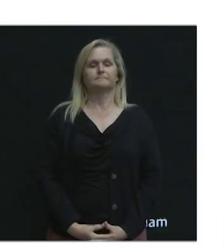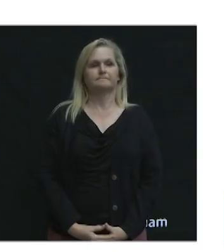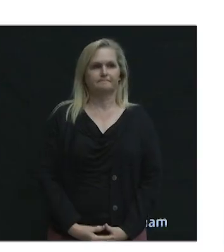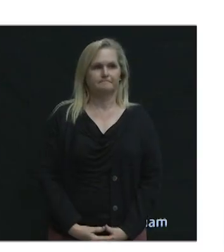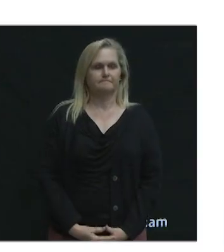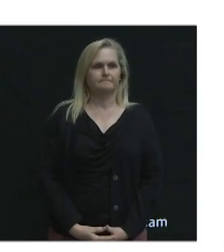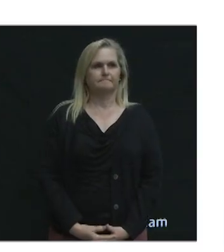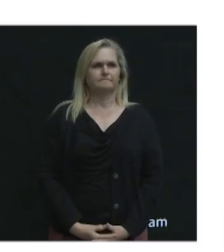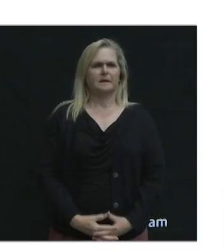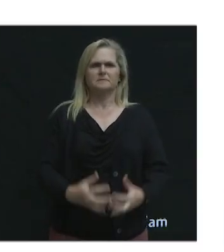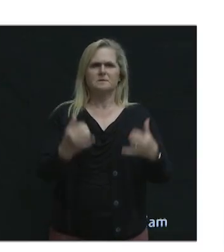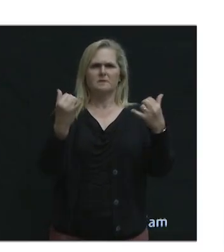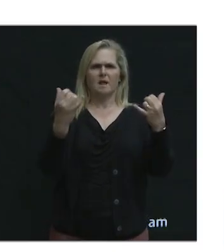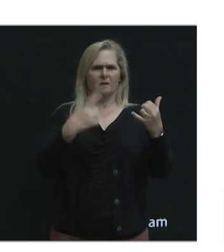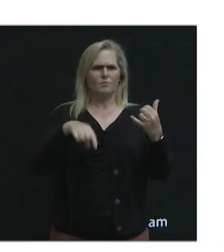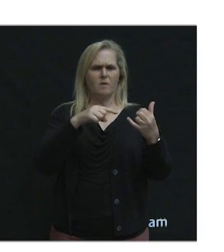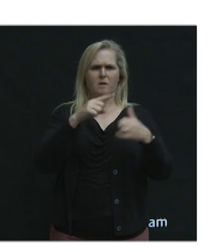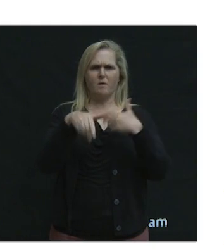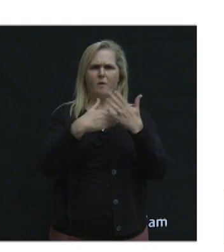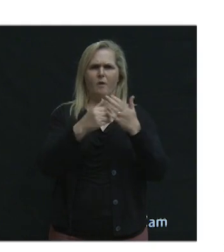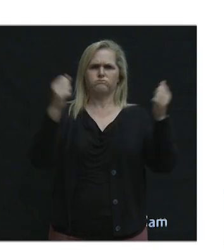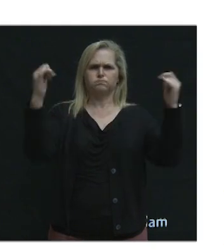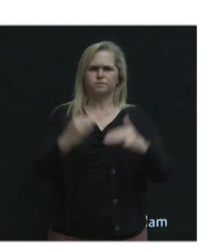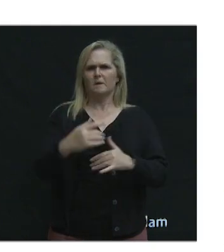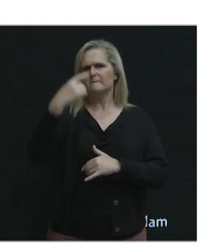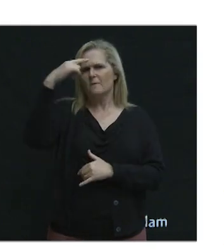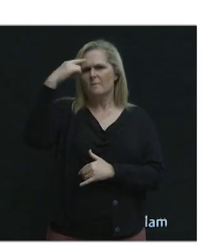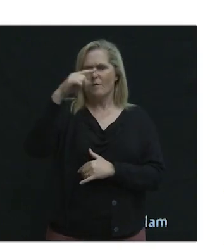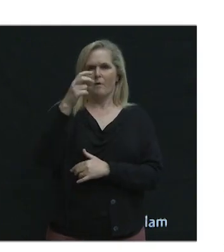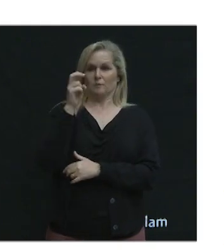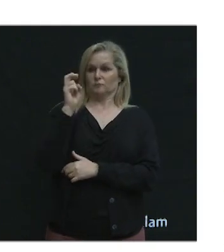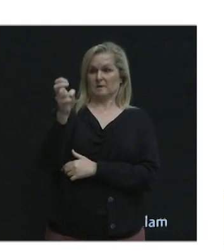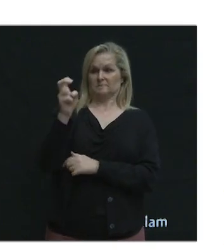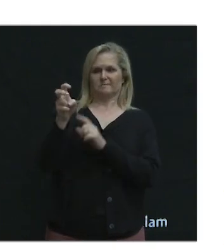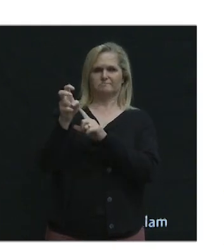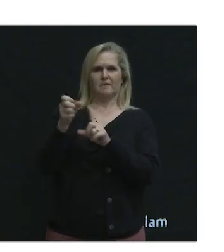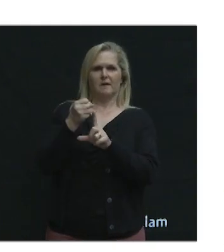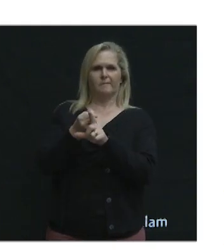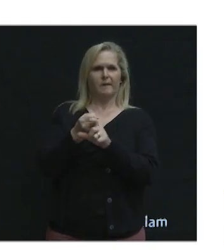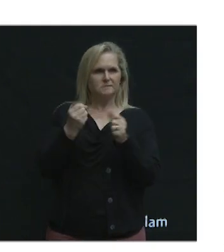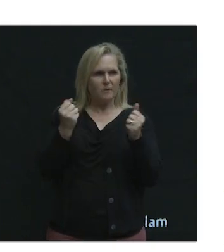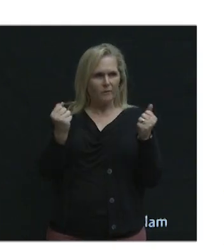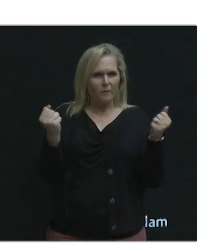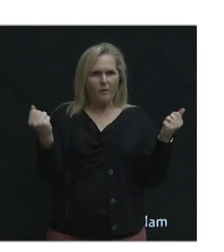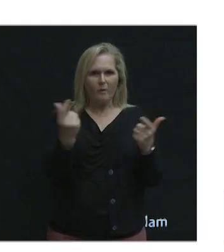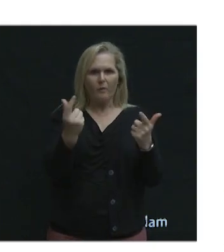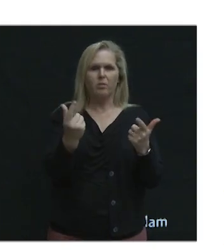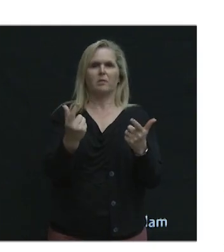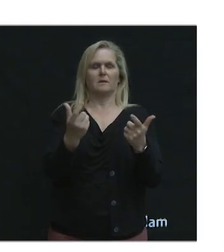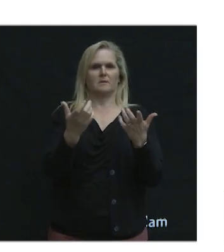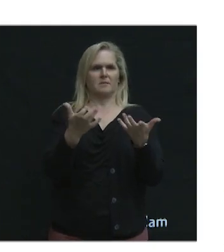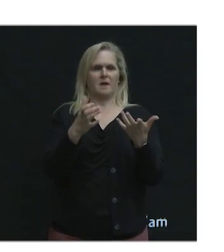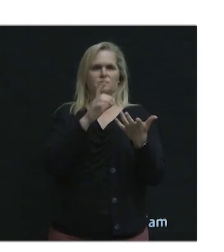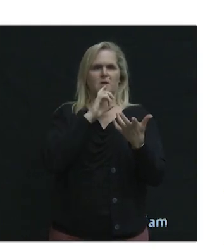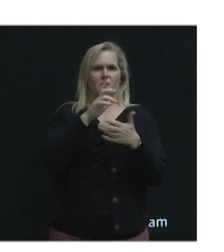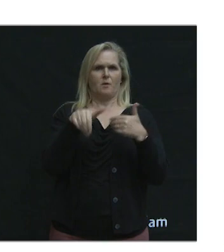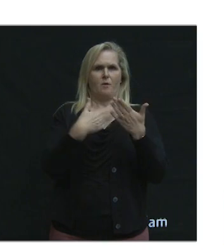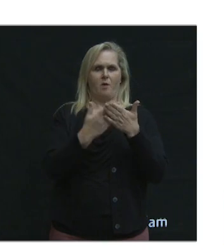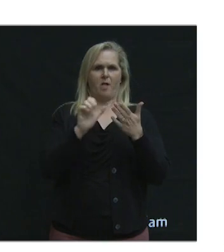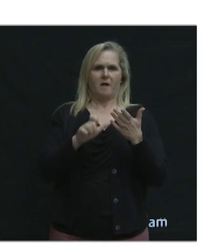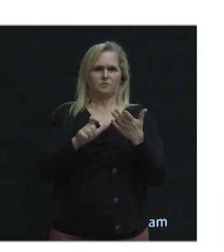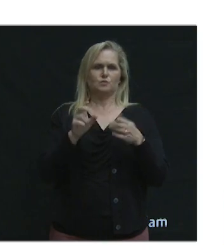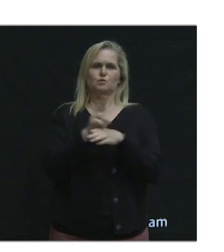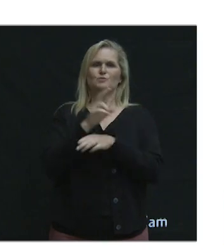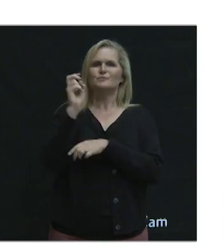Why we're here tonight? Transportation impacts everybody. Everybody transported themselves to get here tonight,